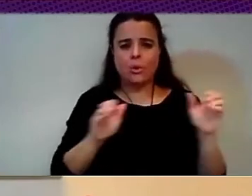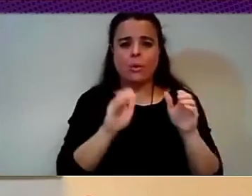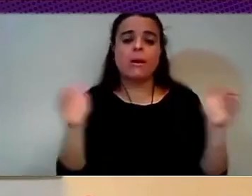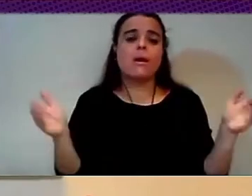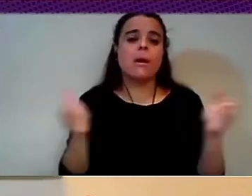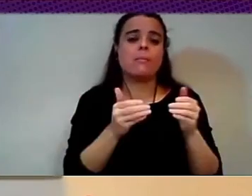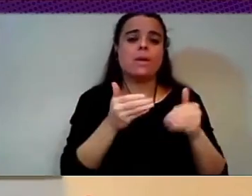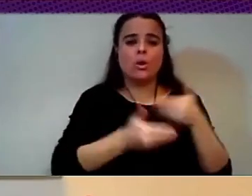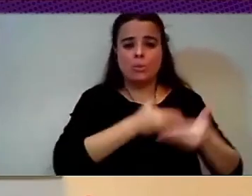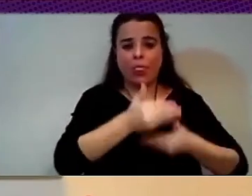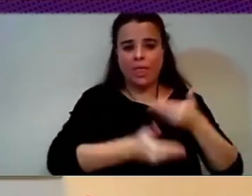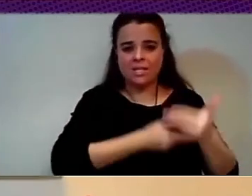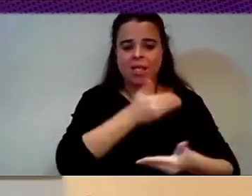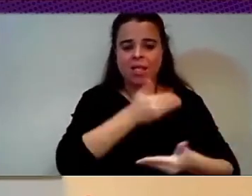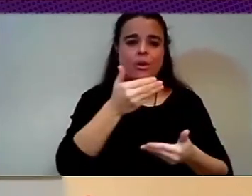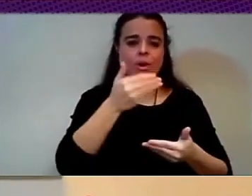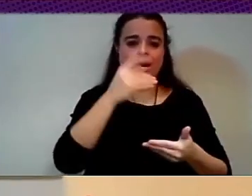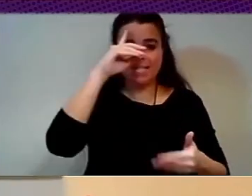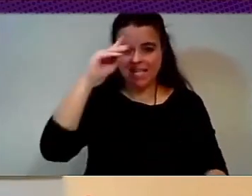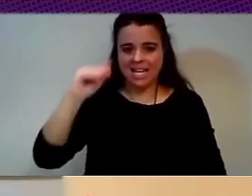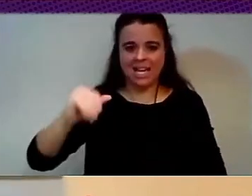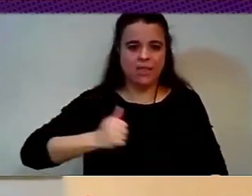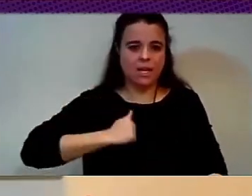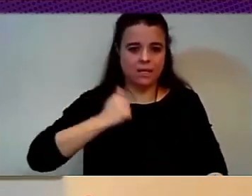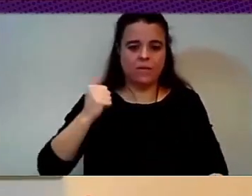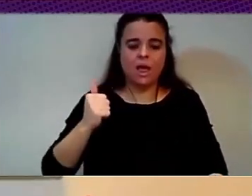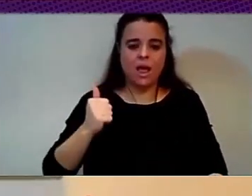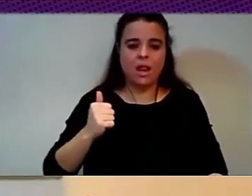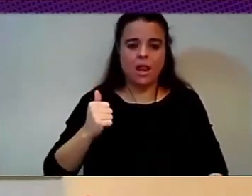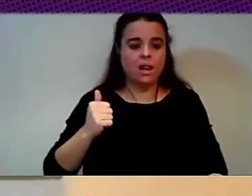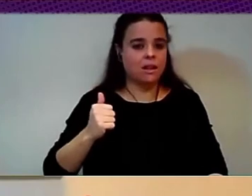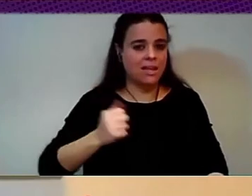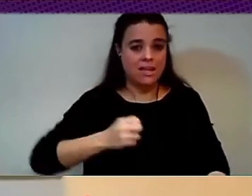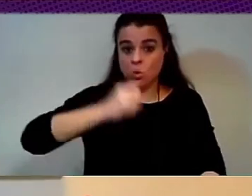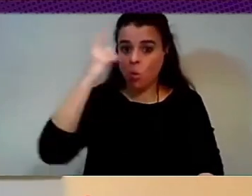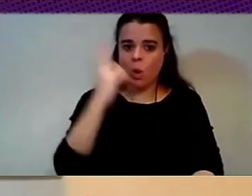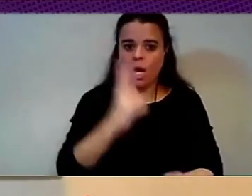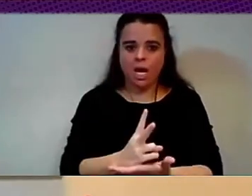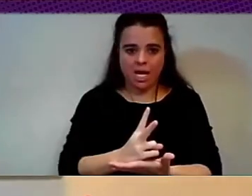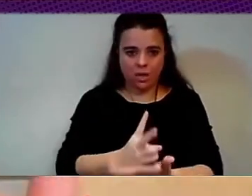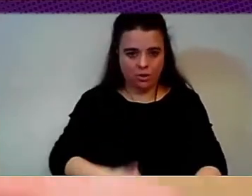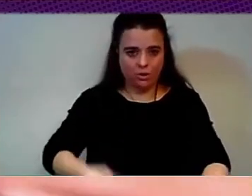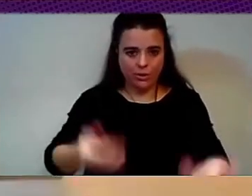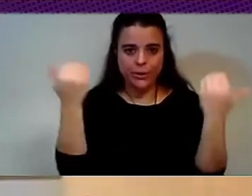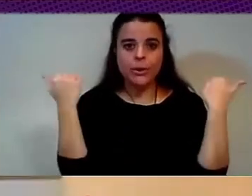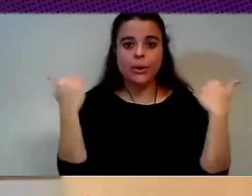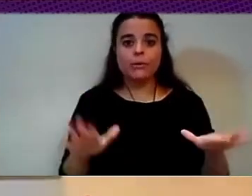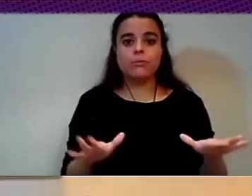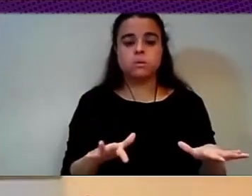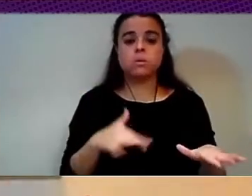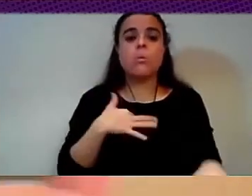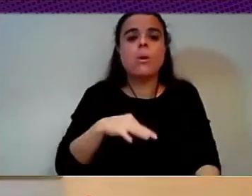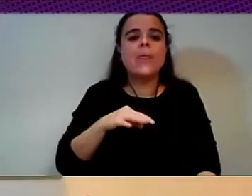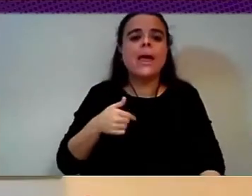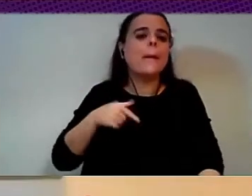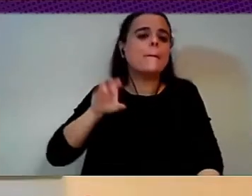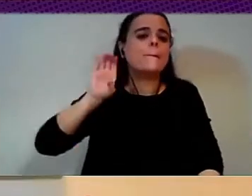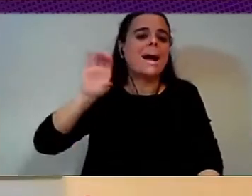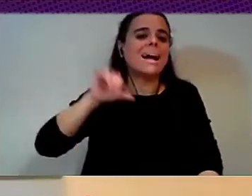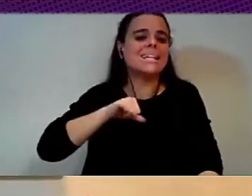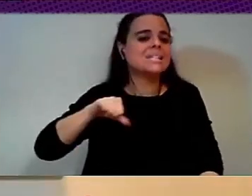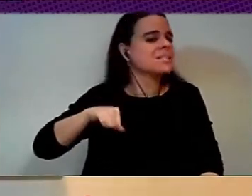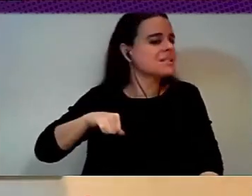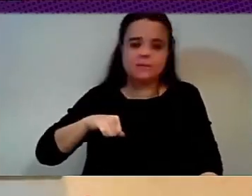You cannot do it as a nation alone. We need a pan-European approach for the level of ambition in investments